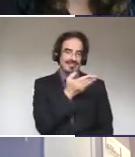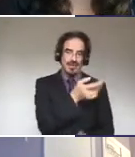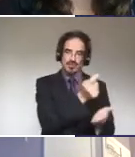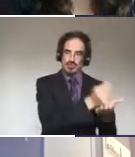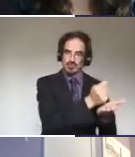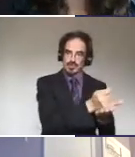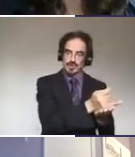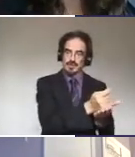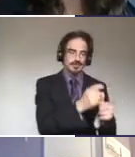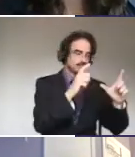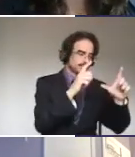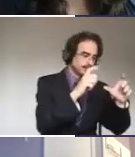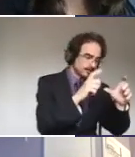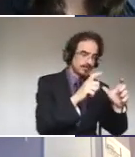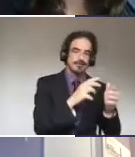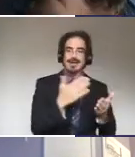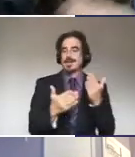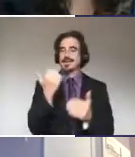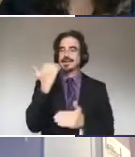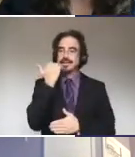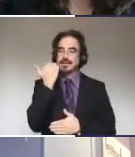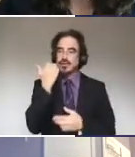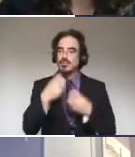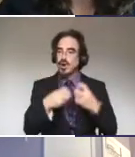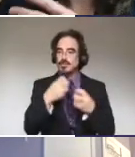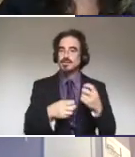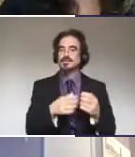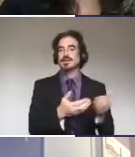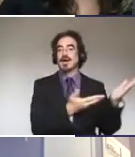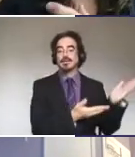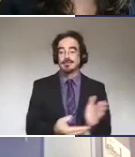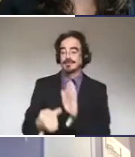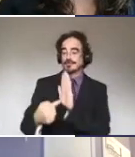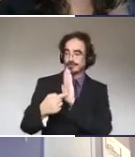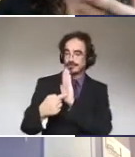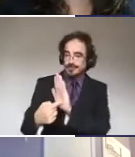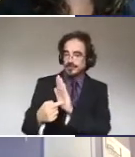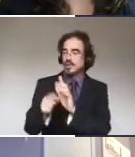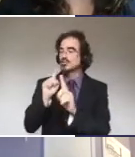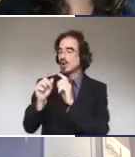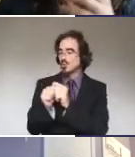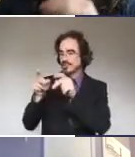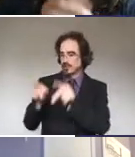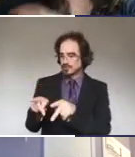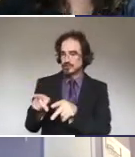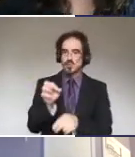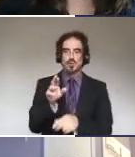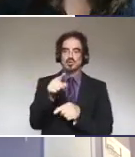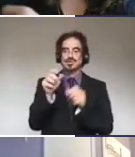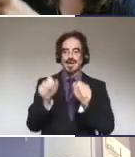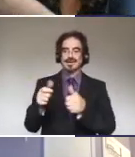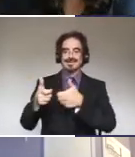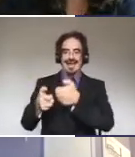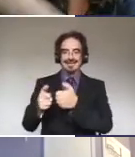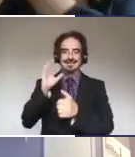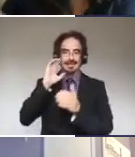whether it's some dental disease, and then come out with your phone and talk to the person or text the person, the picture.